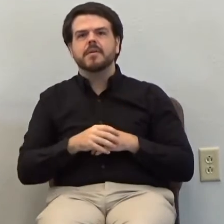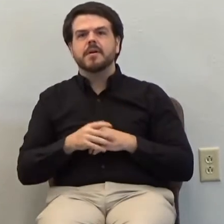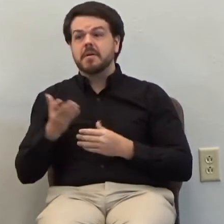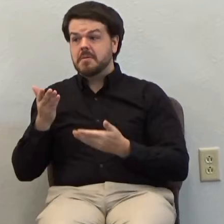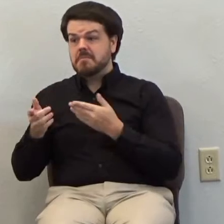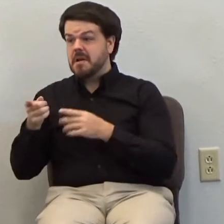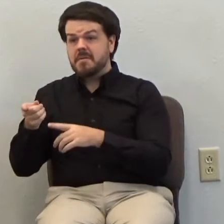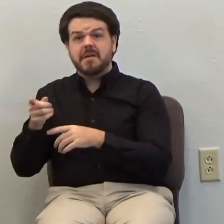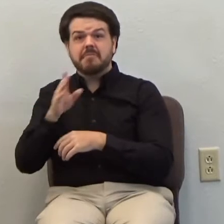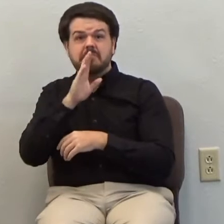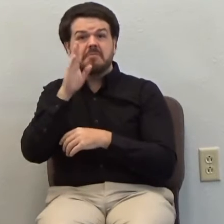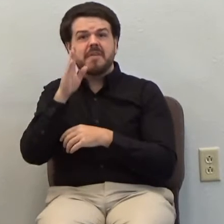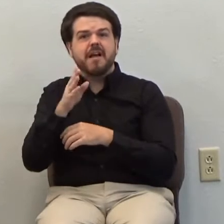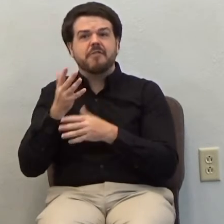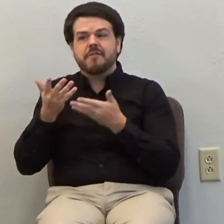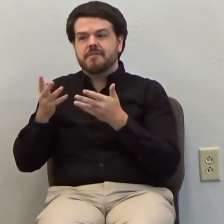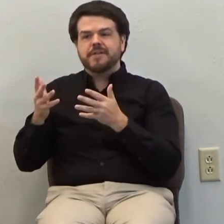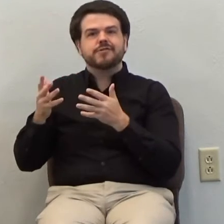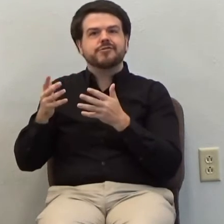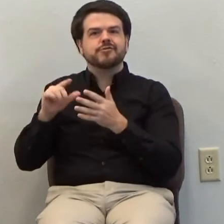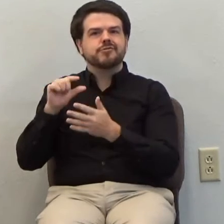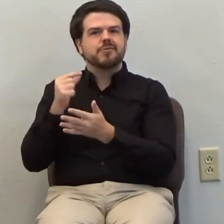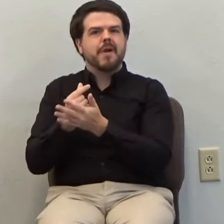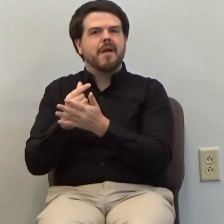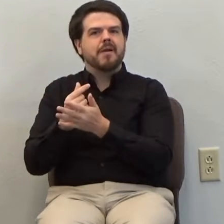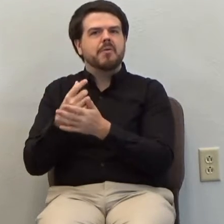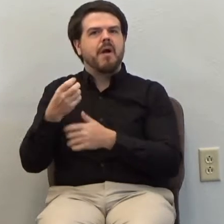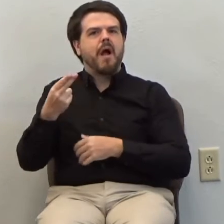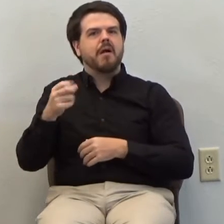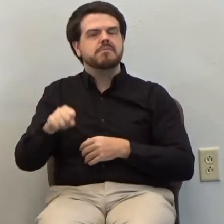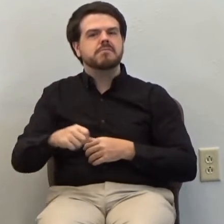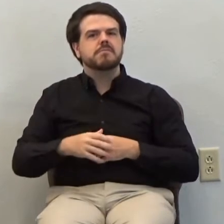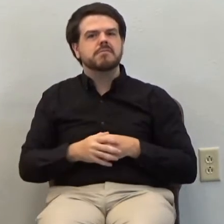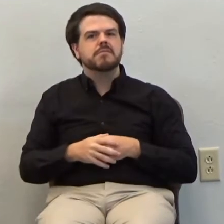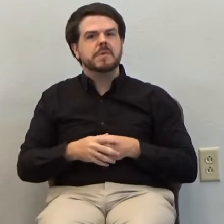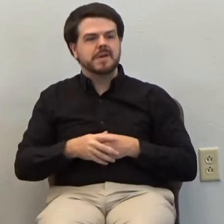finish sixth grade. and talking to this college professor.